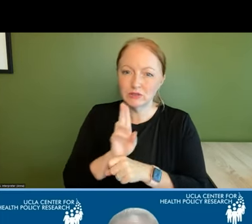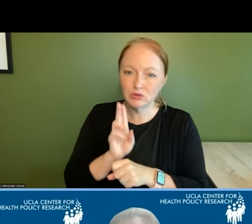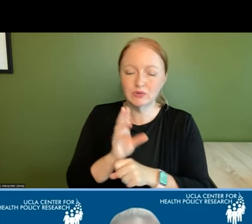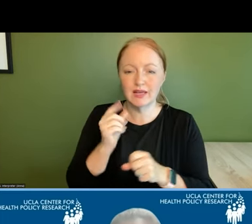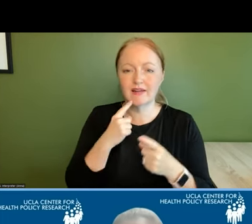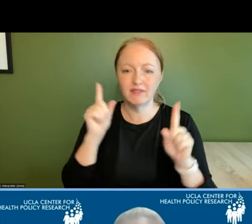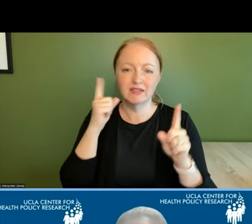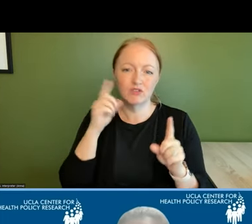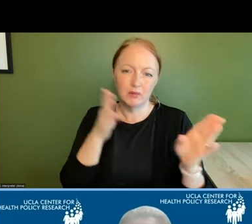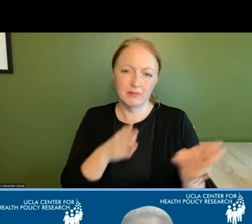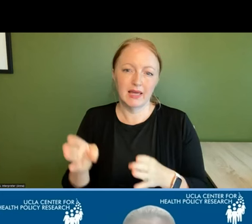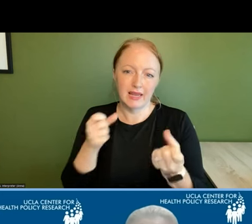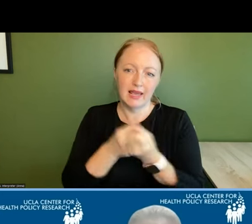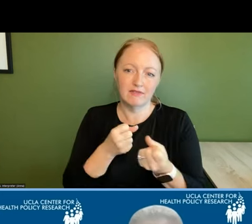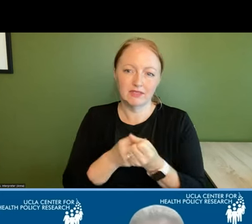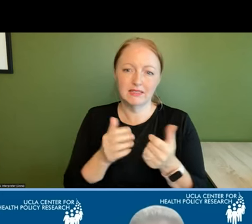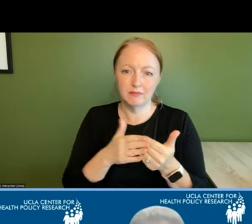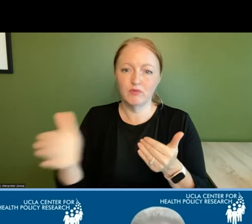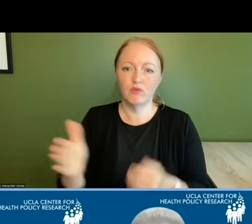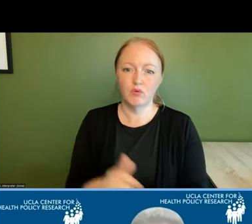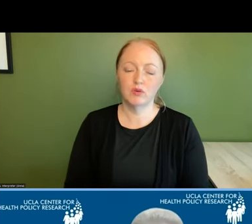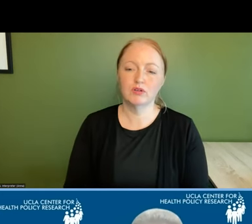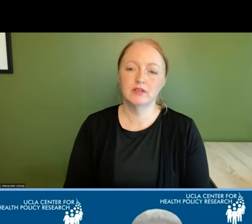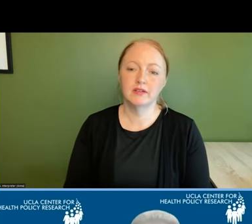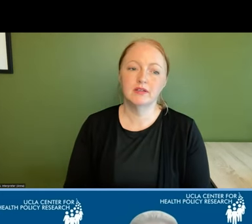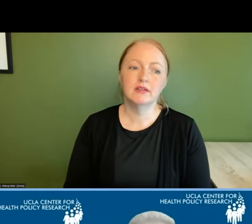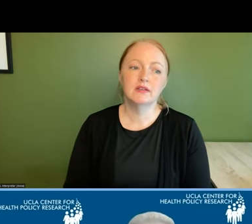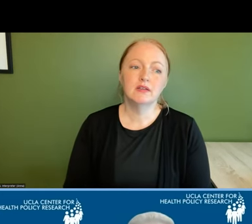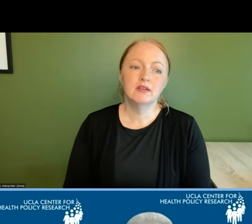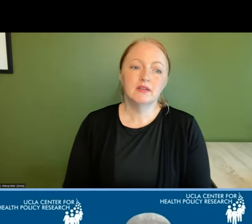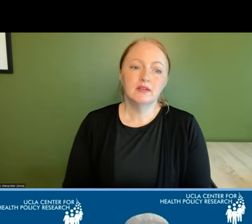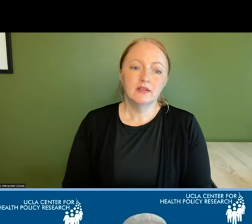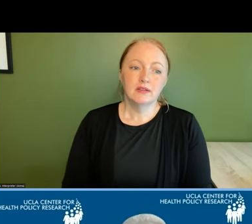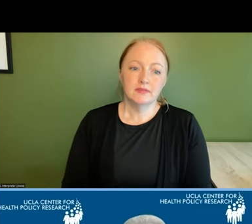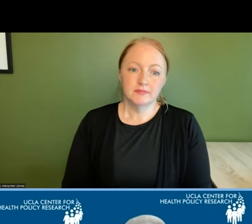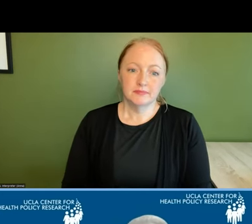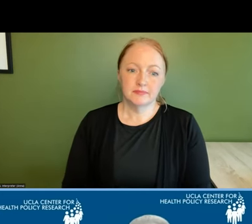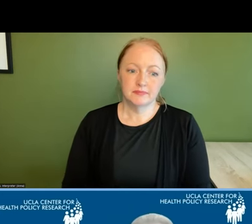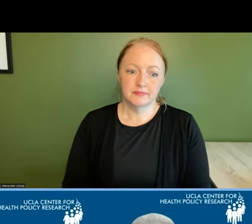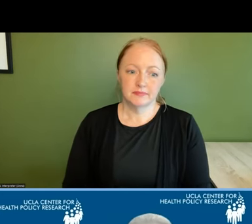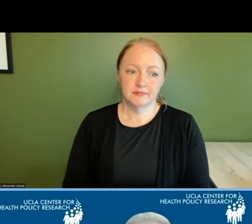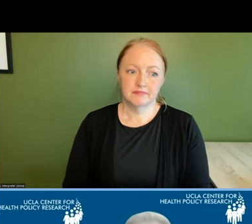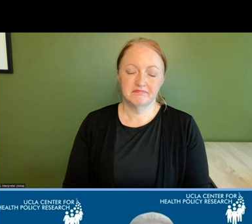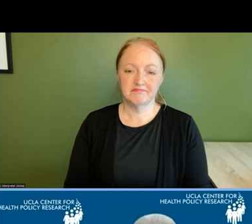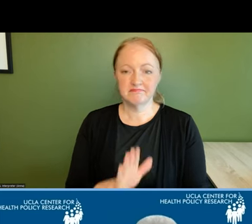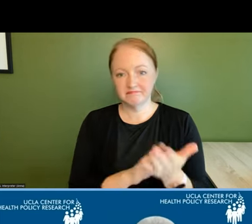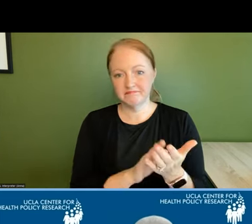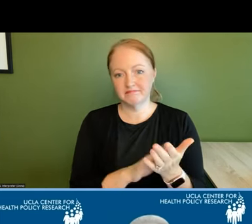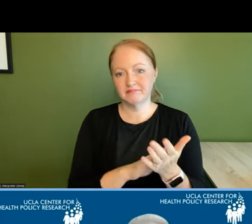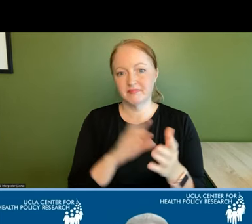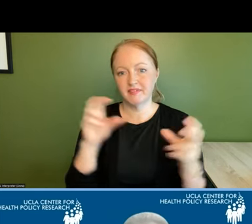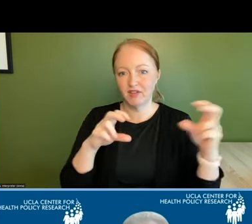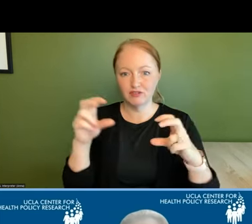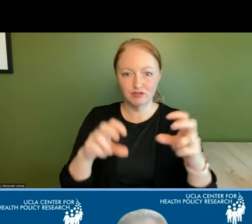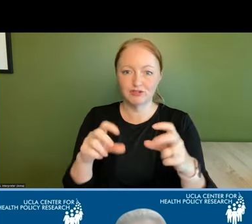effectiveness for planning and advocacy moving forward next slide please i'd just like to acknowledge all of the funders